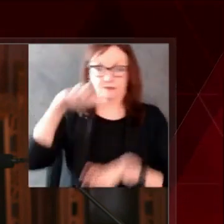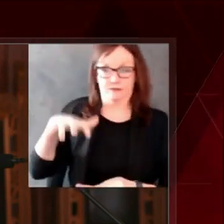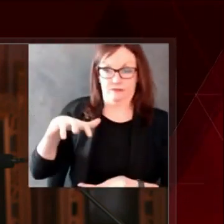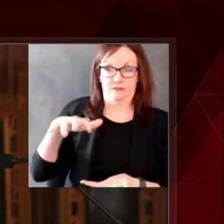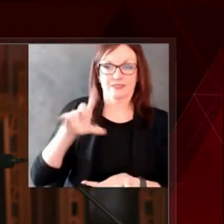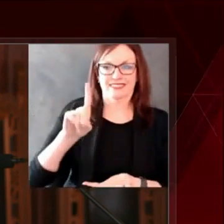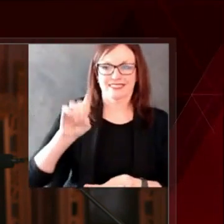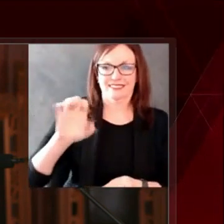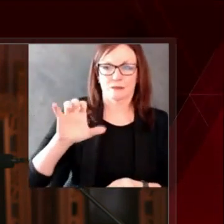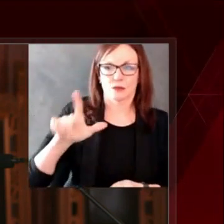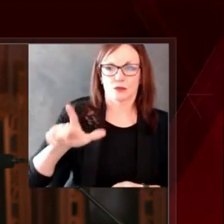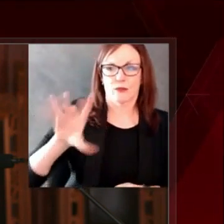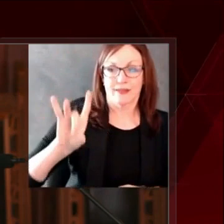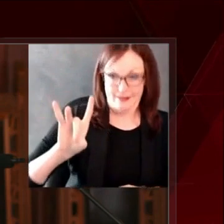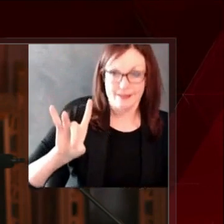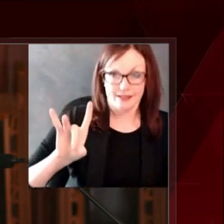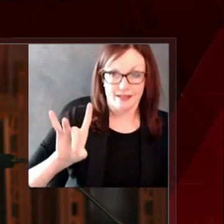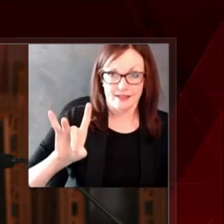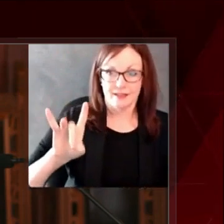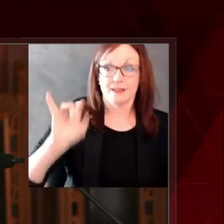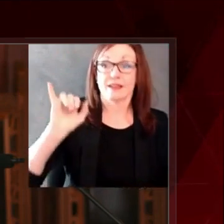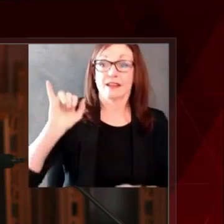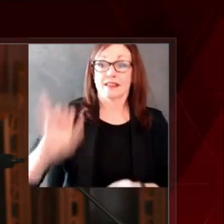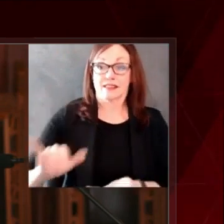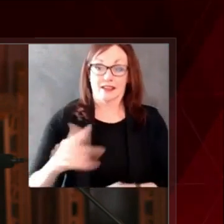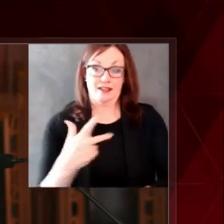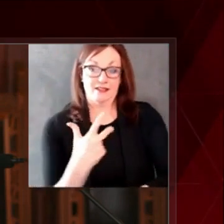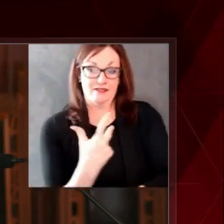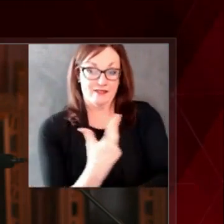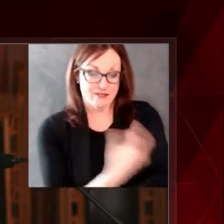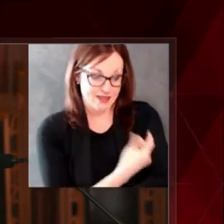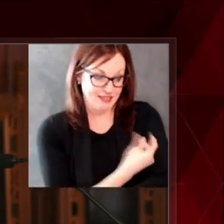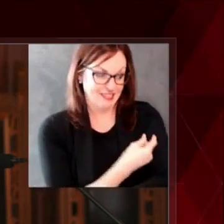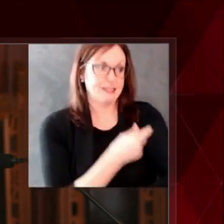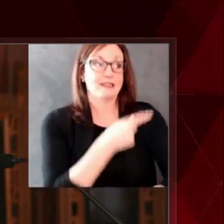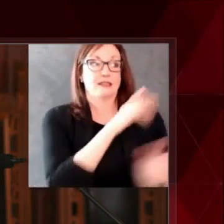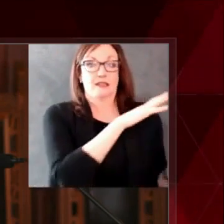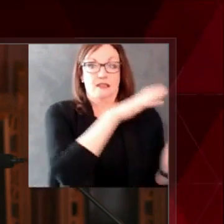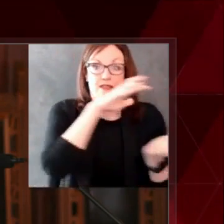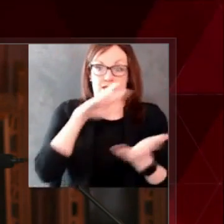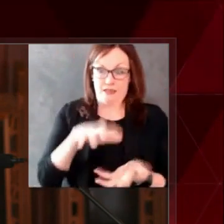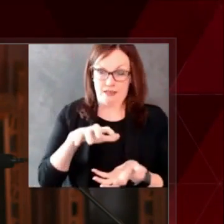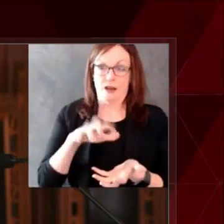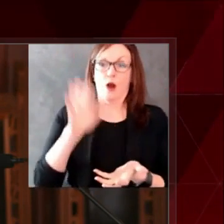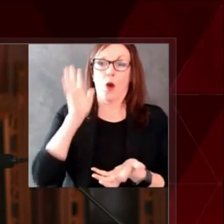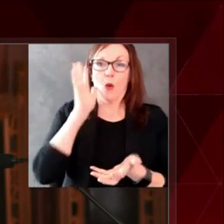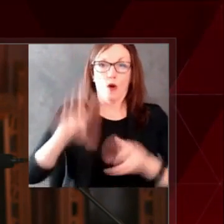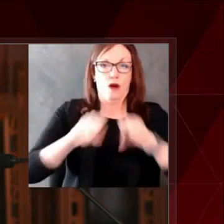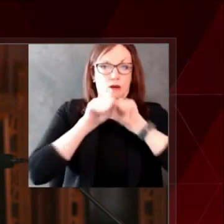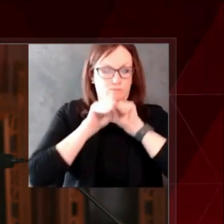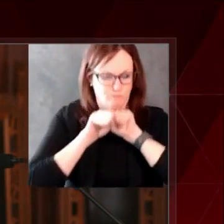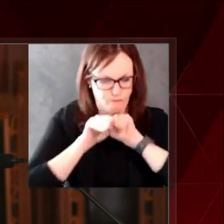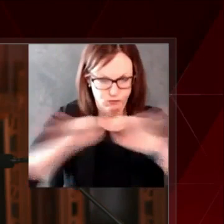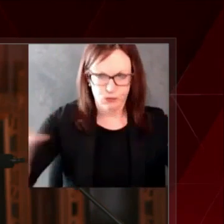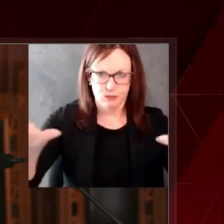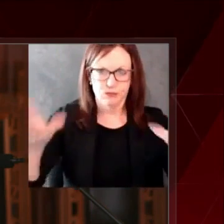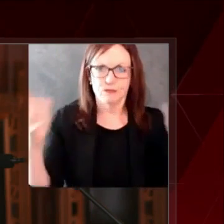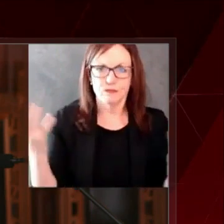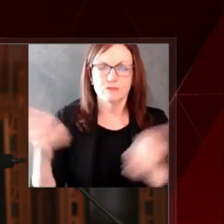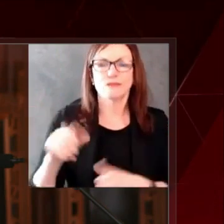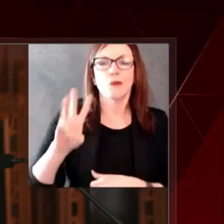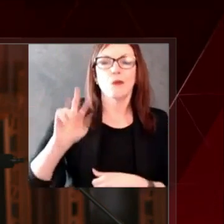and we'll provide more updates on that program and all of our vaccine distribution work on our COVID-19 vaccine webpage,